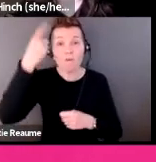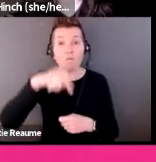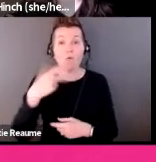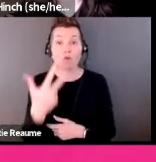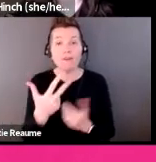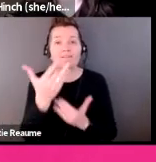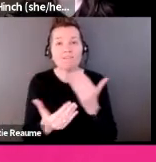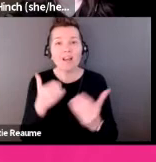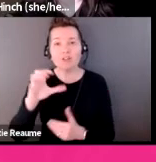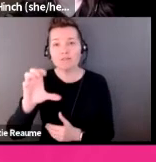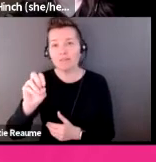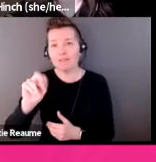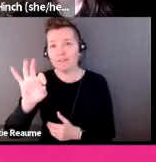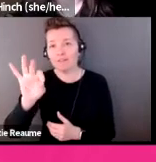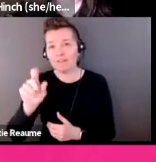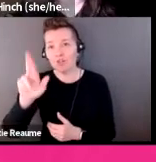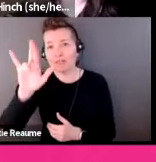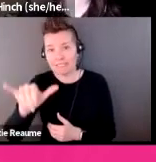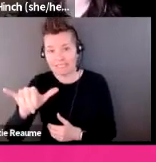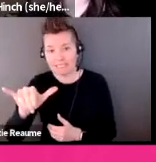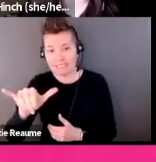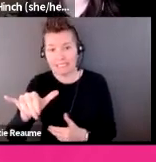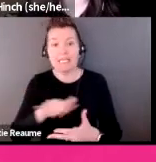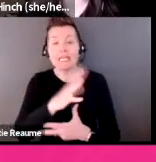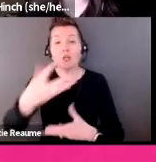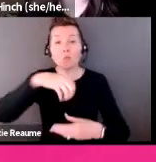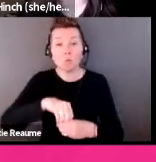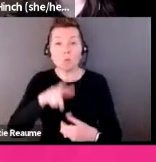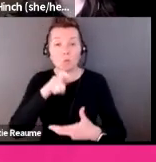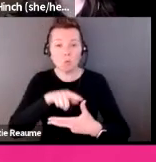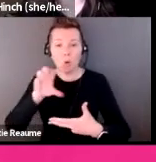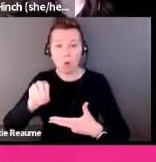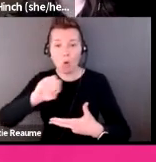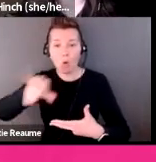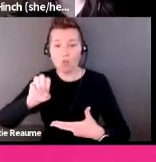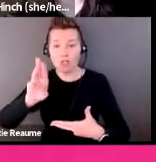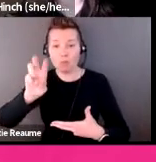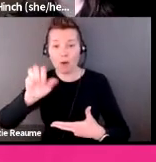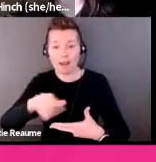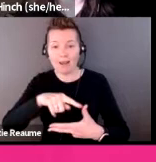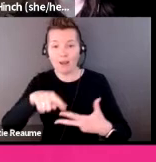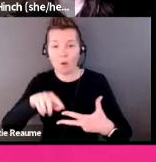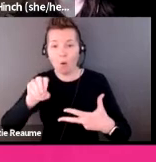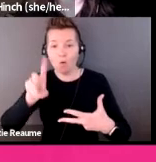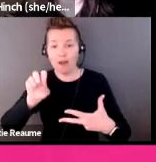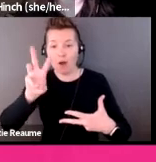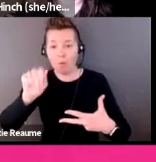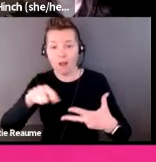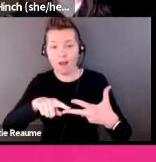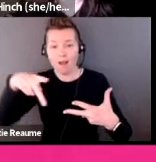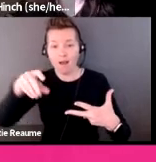Confederacy of First Nations, comprised of the Ojibwe, the Odawa, and the Potawatomi.